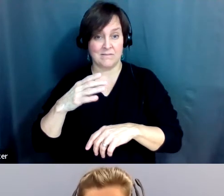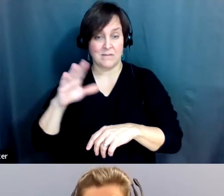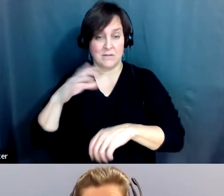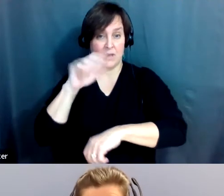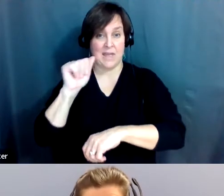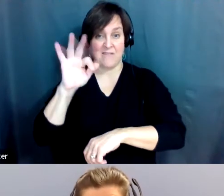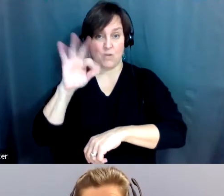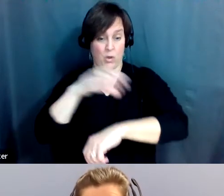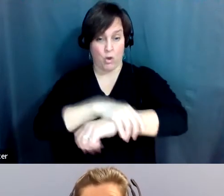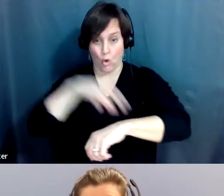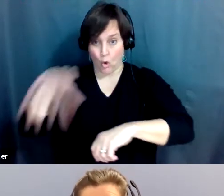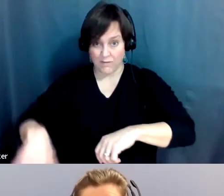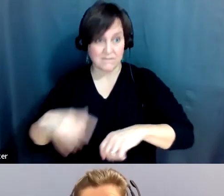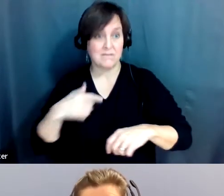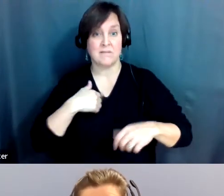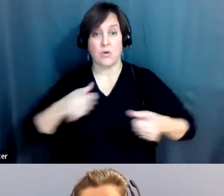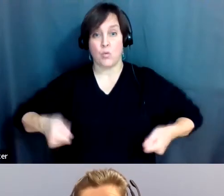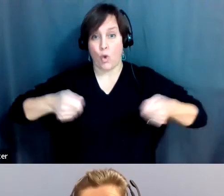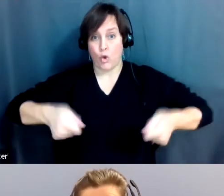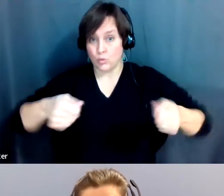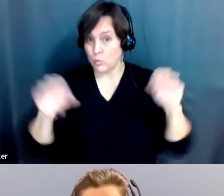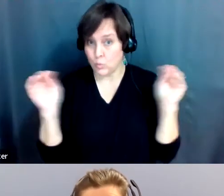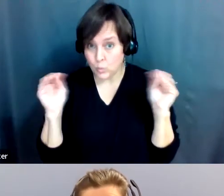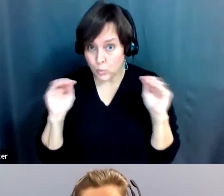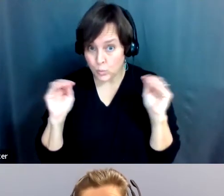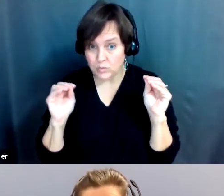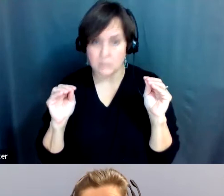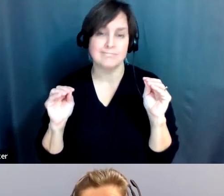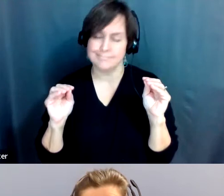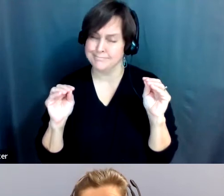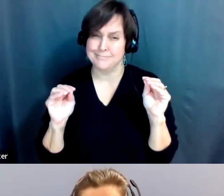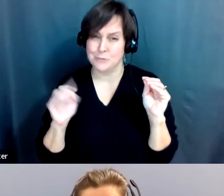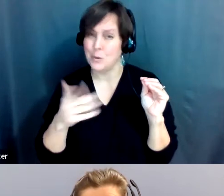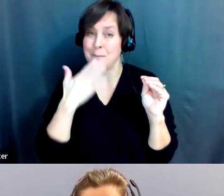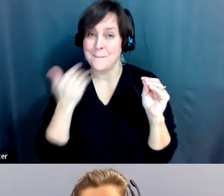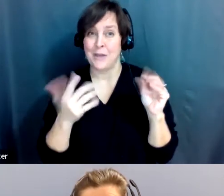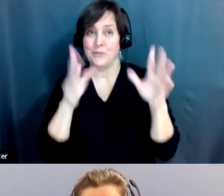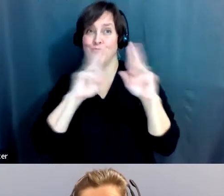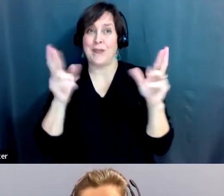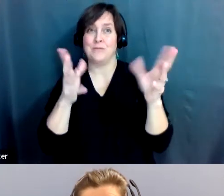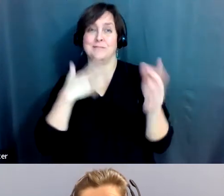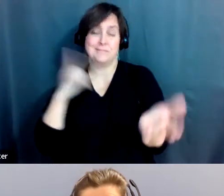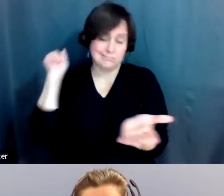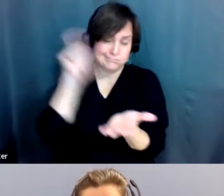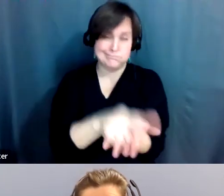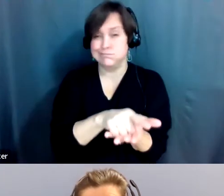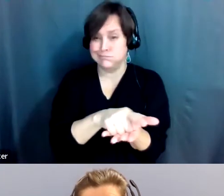braces and I don't have my walker, um, you better be waiting for me to fall on my face because that's kind of where I